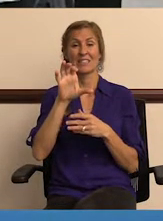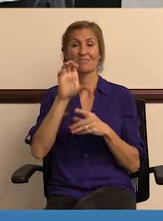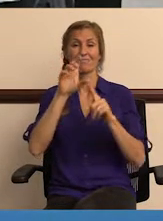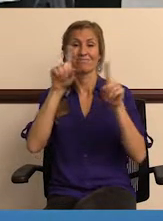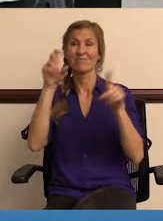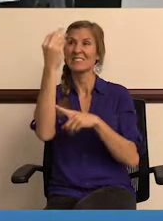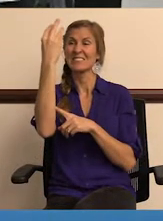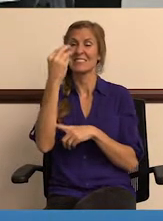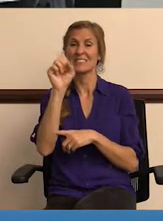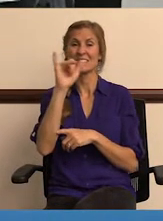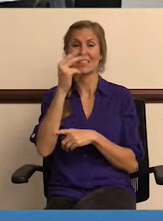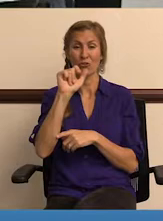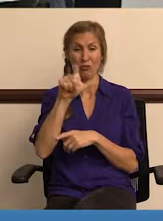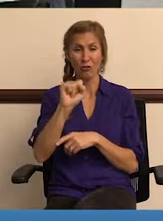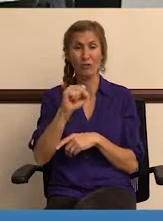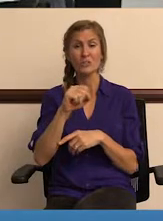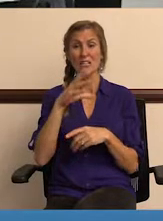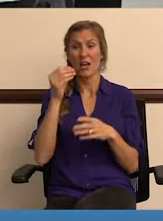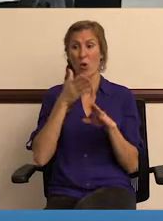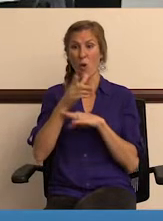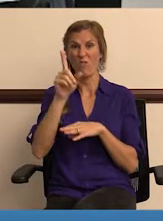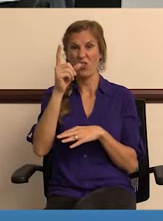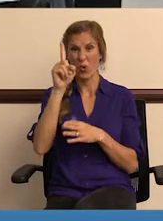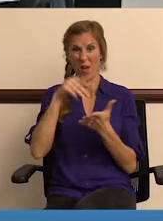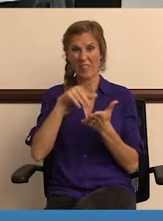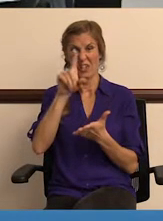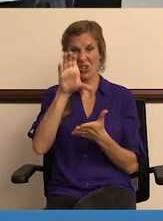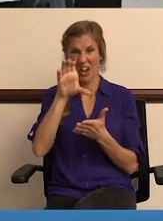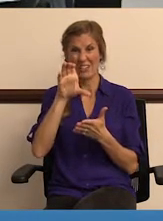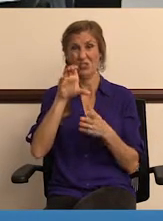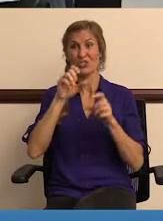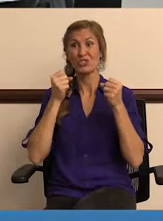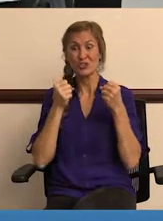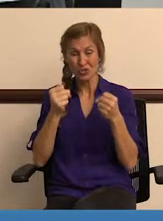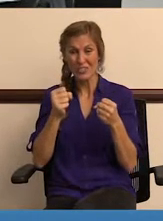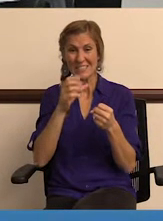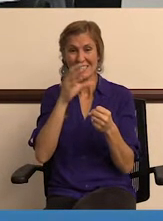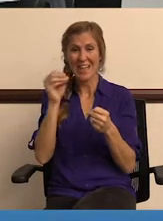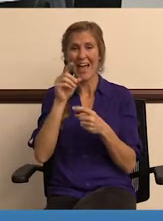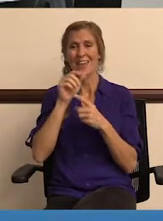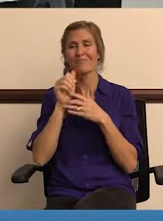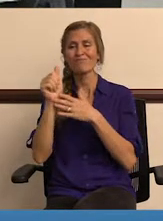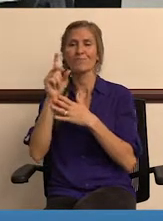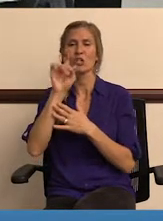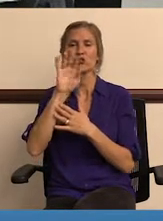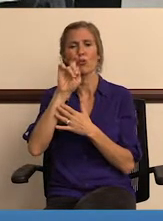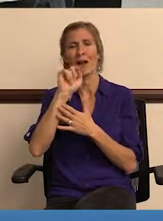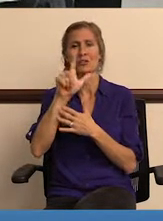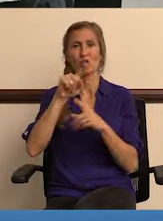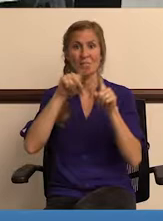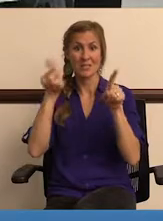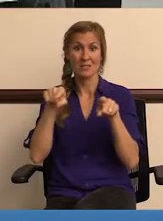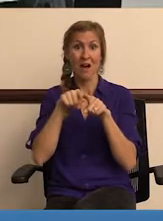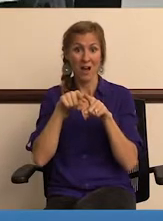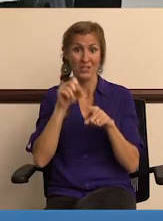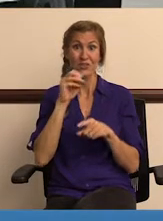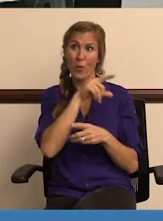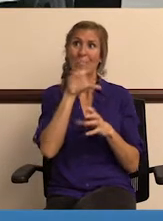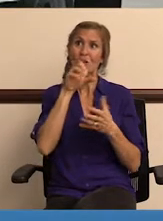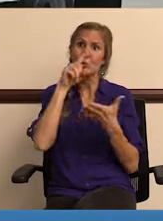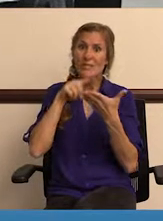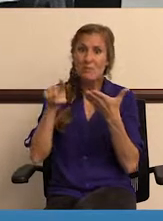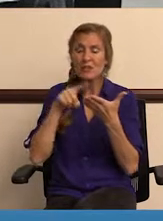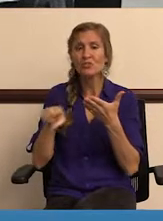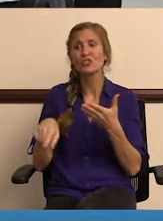signals and over 11,000 street and directional signs throughout the city. So they keep them in good